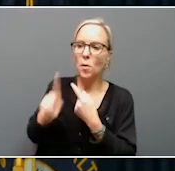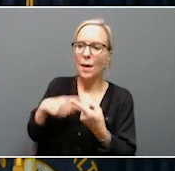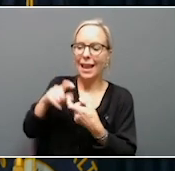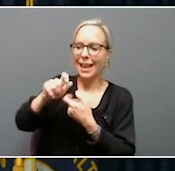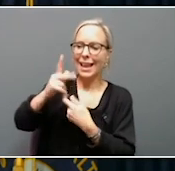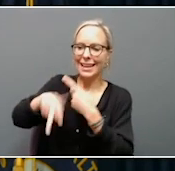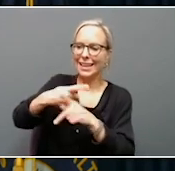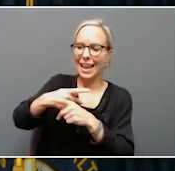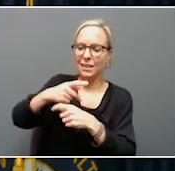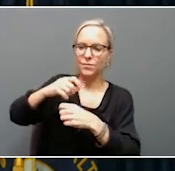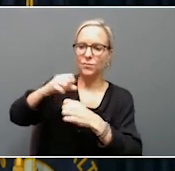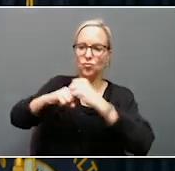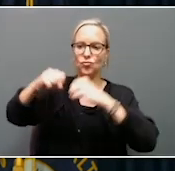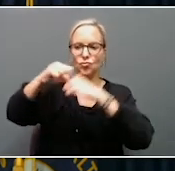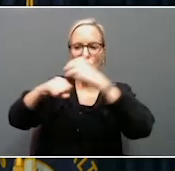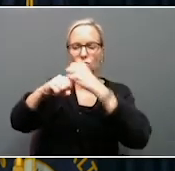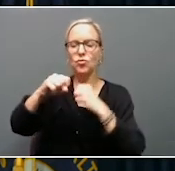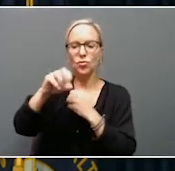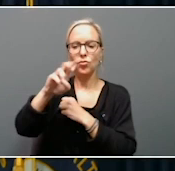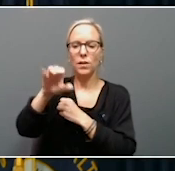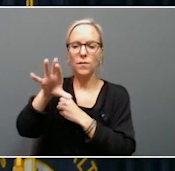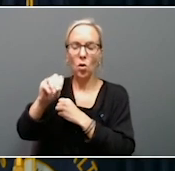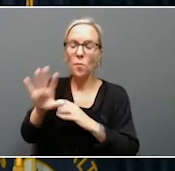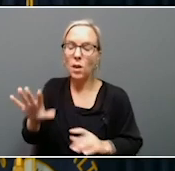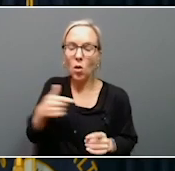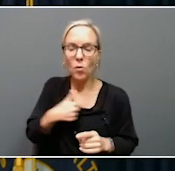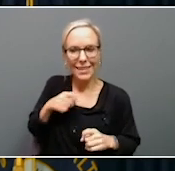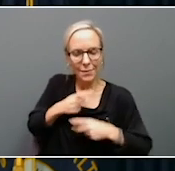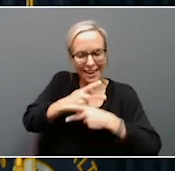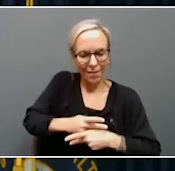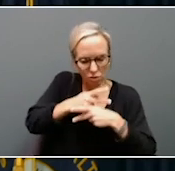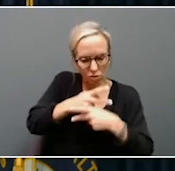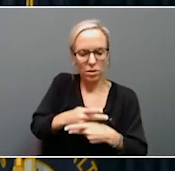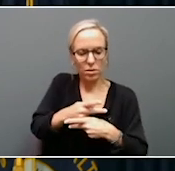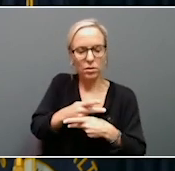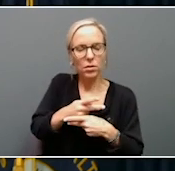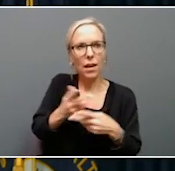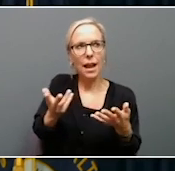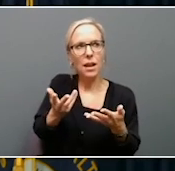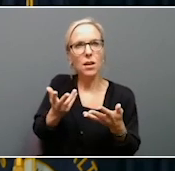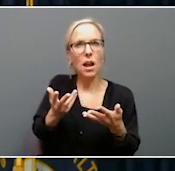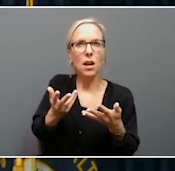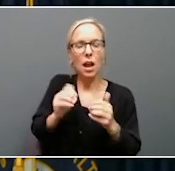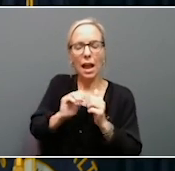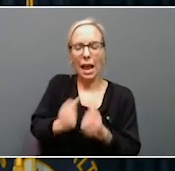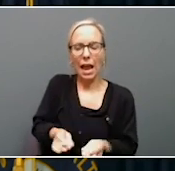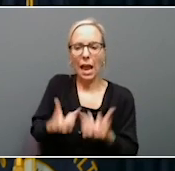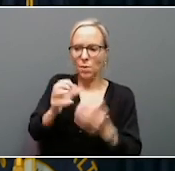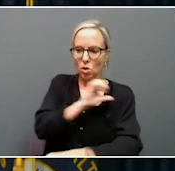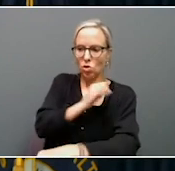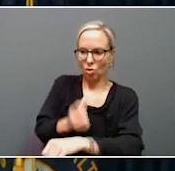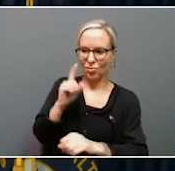structured reform. And, John, we certainly ought to be careful about how much authority a governor